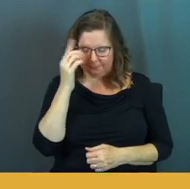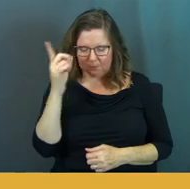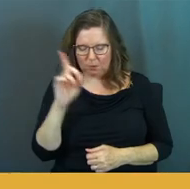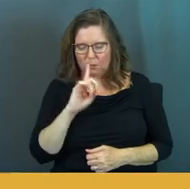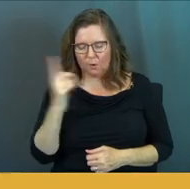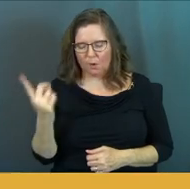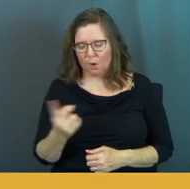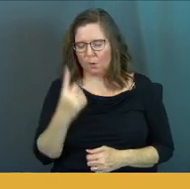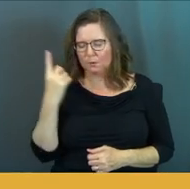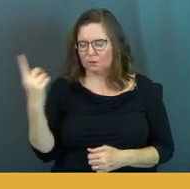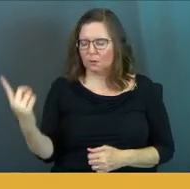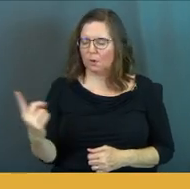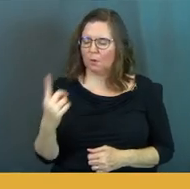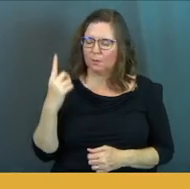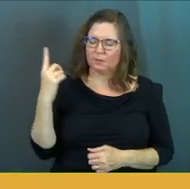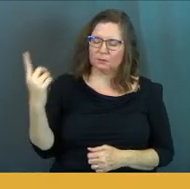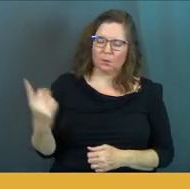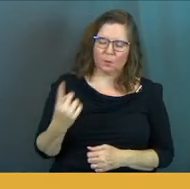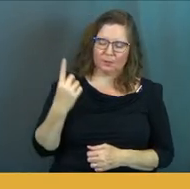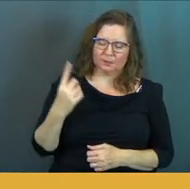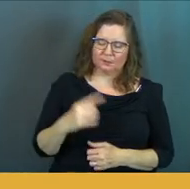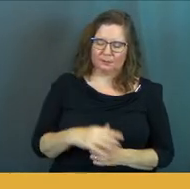you are always, always, always